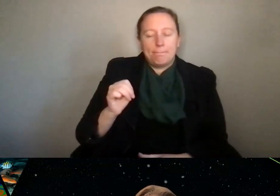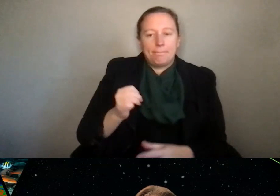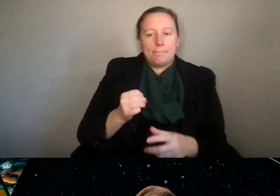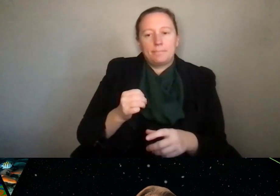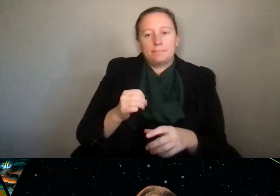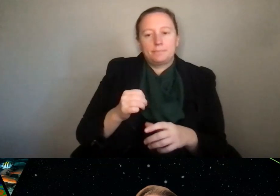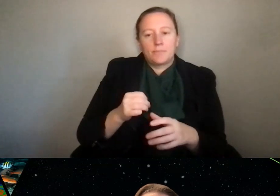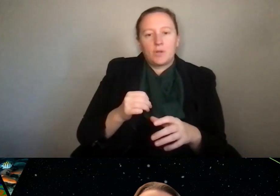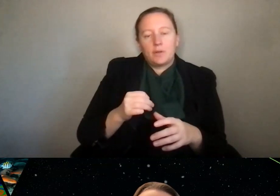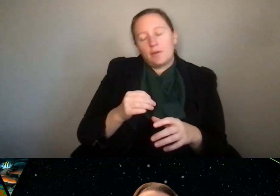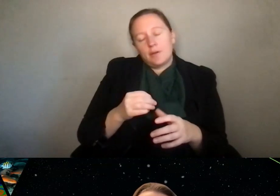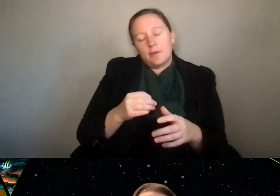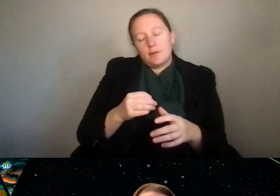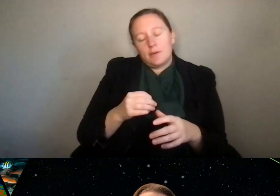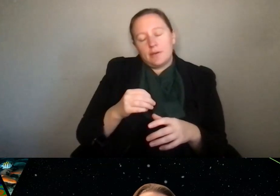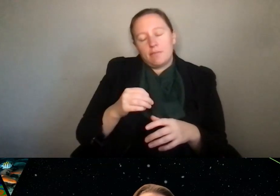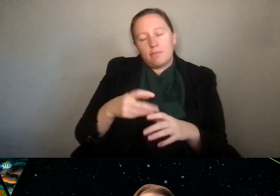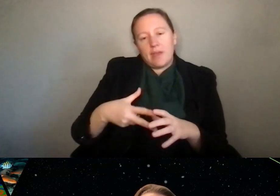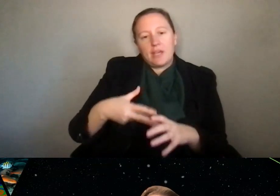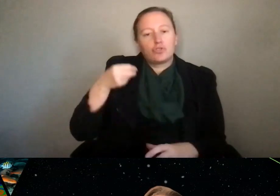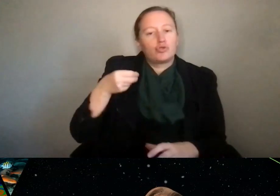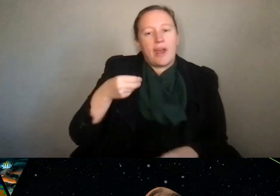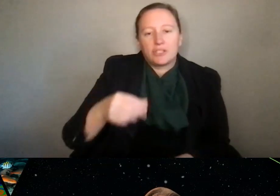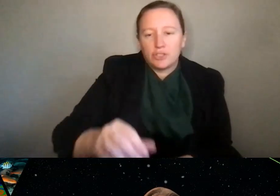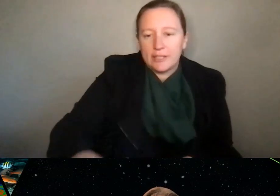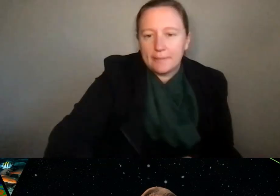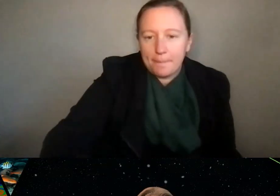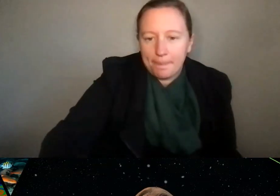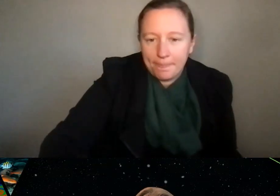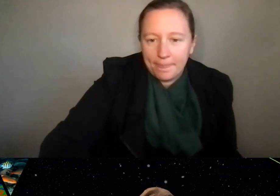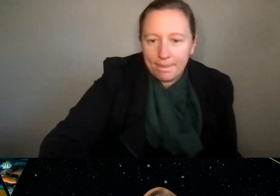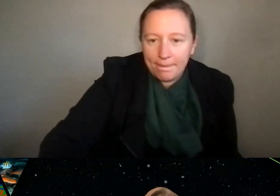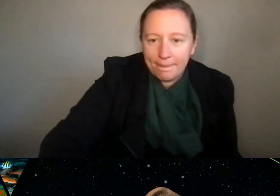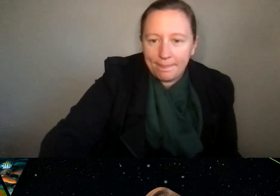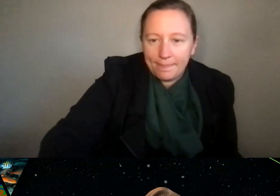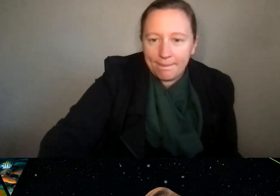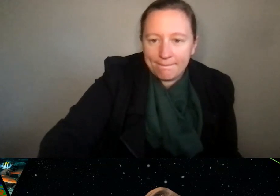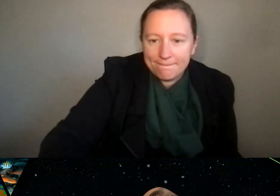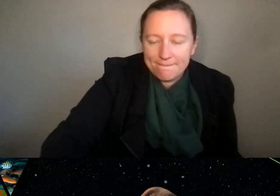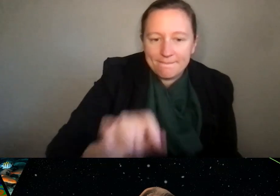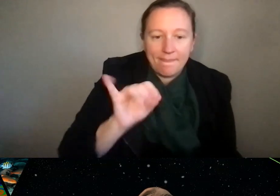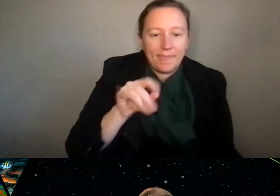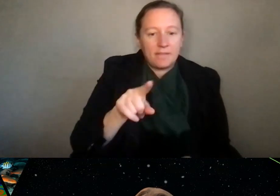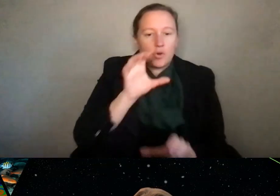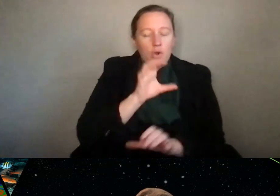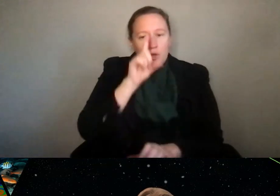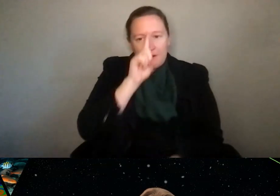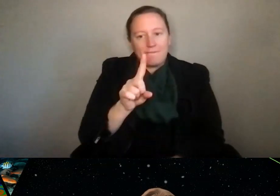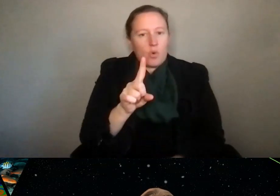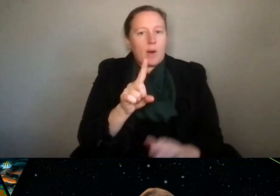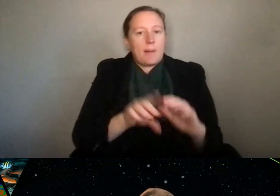you are looking at the fundamental development